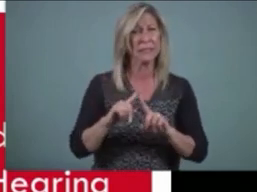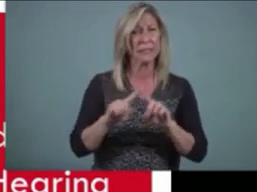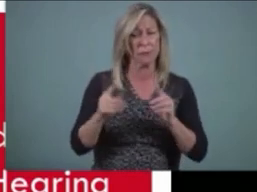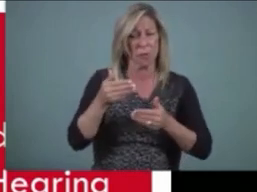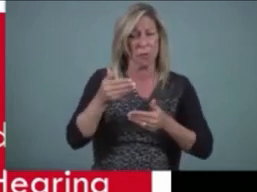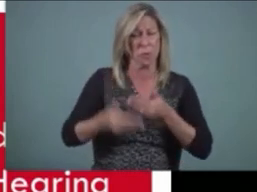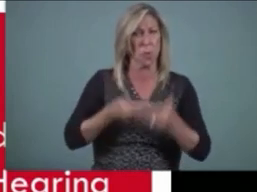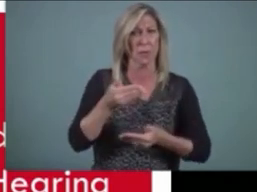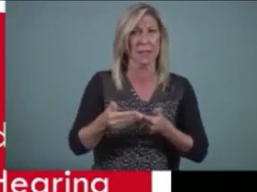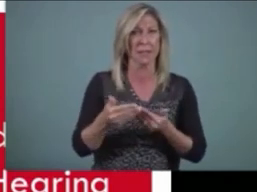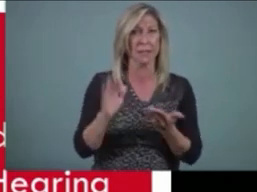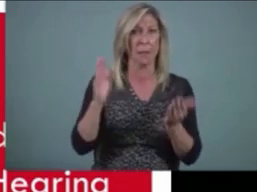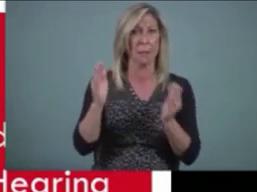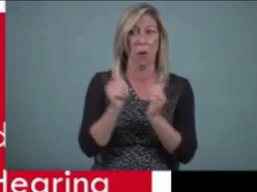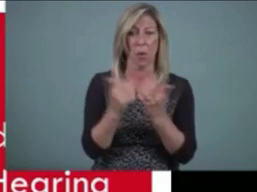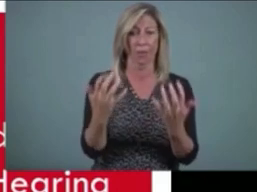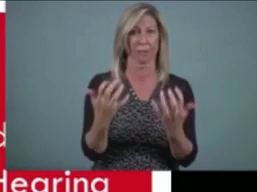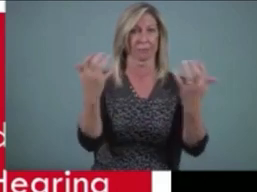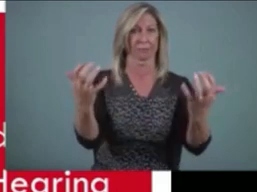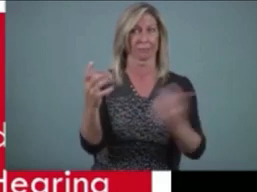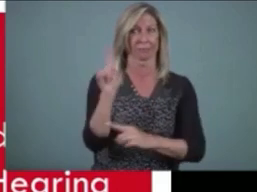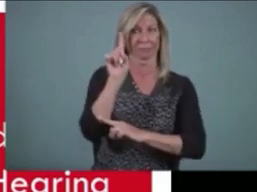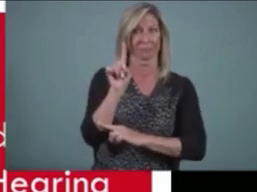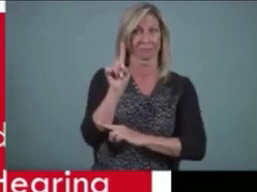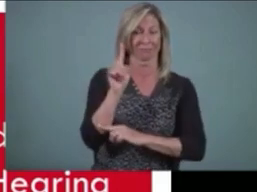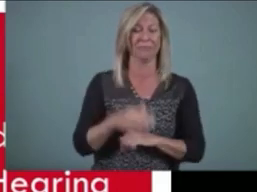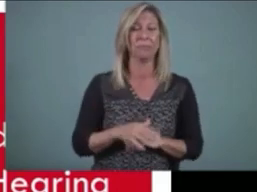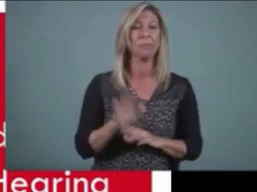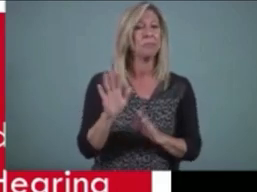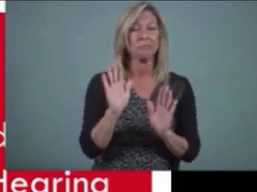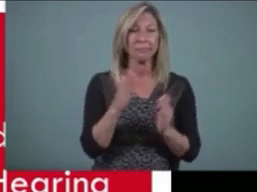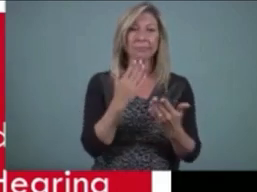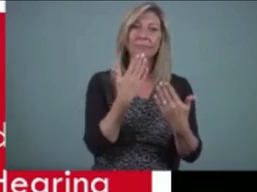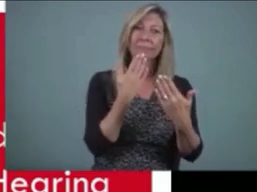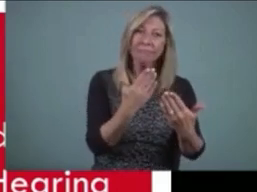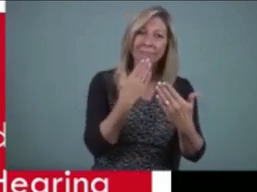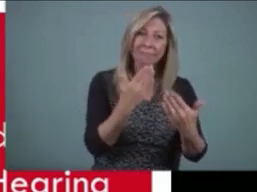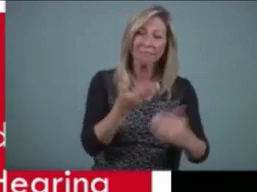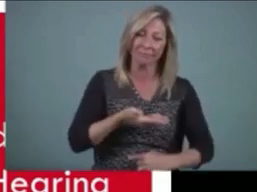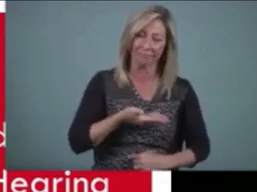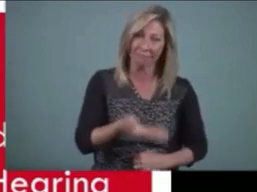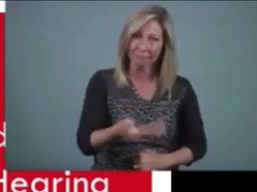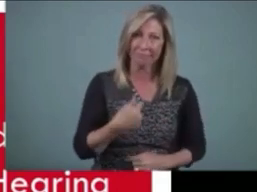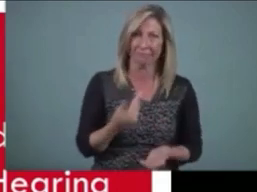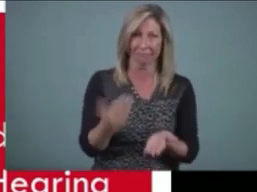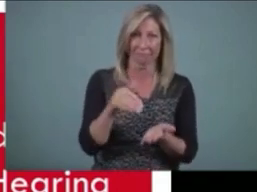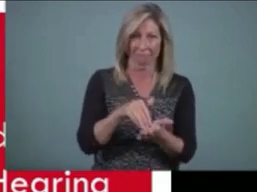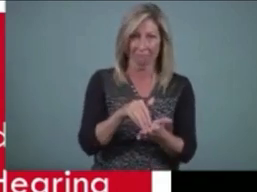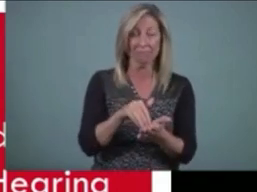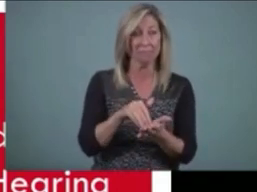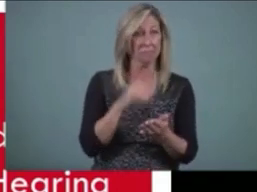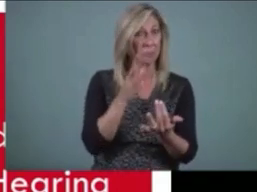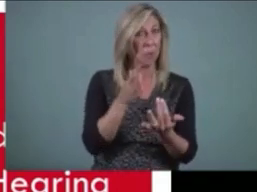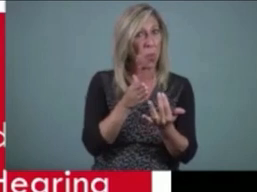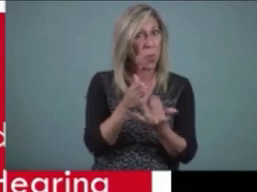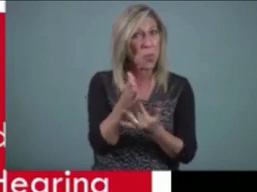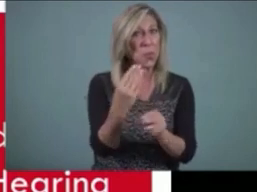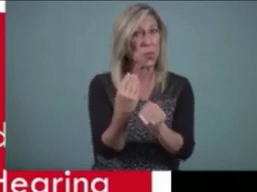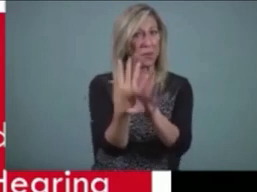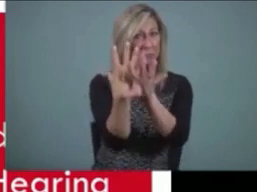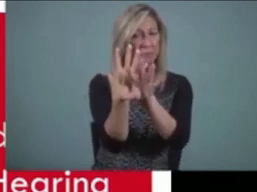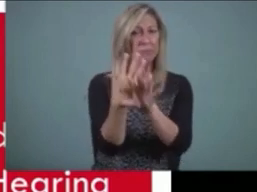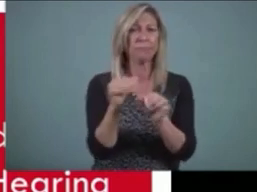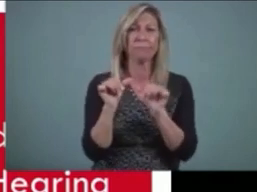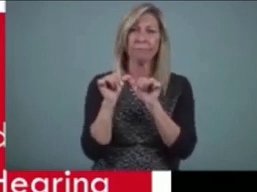Thank you, Sarah. I'm very pleased to be invited back through the airwaves to continue our conversation